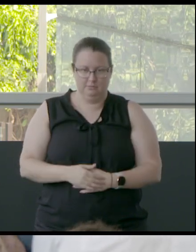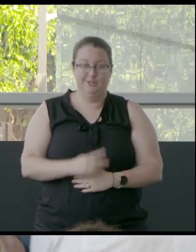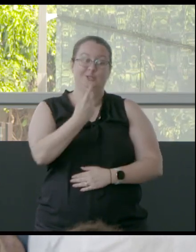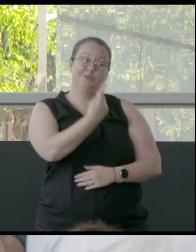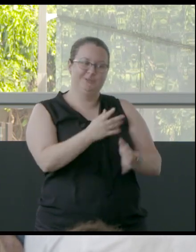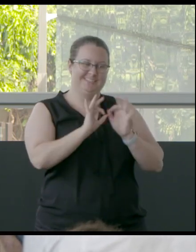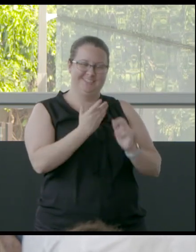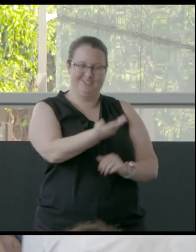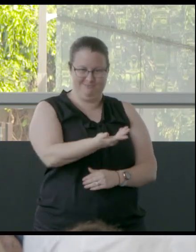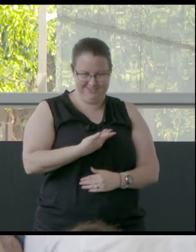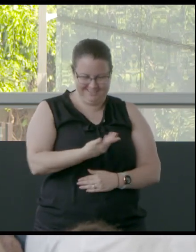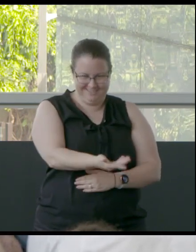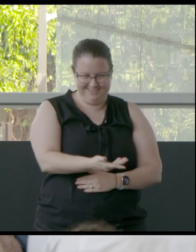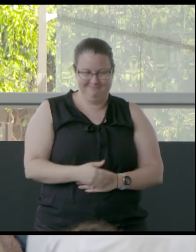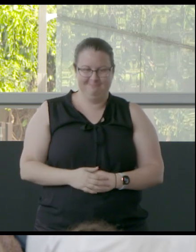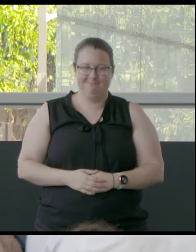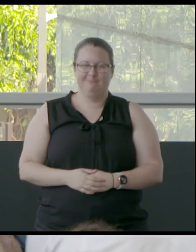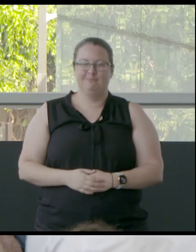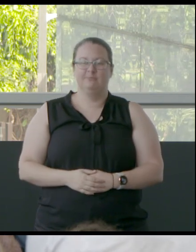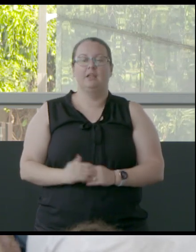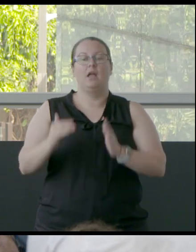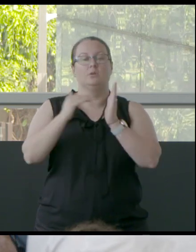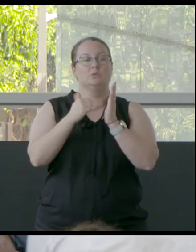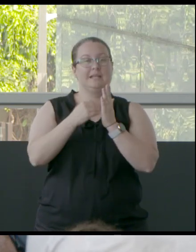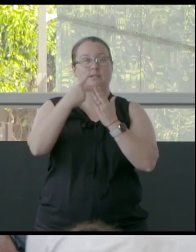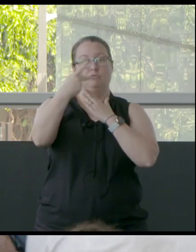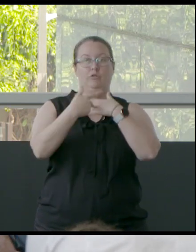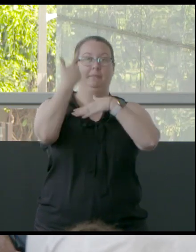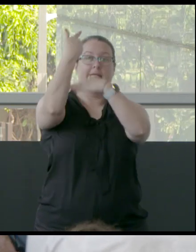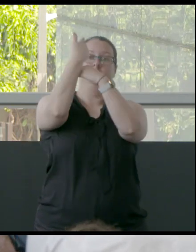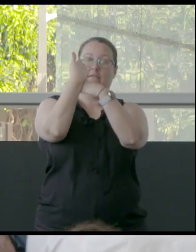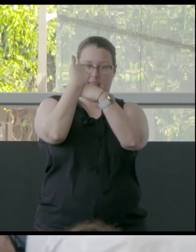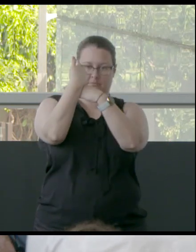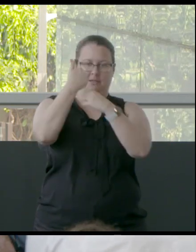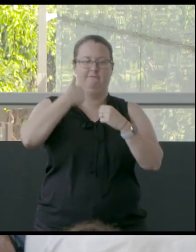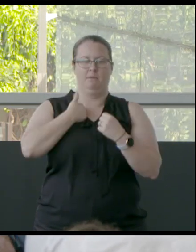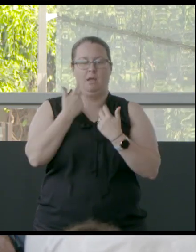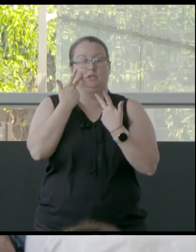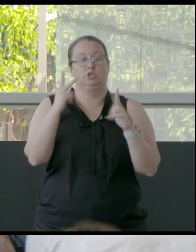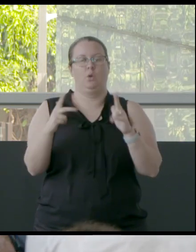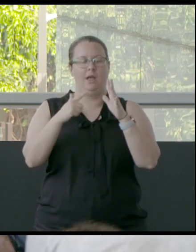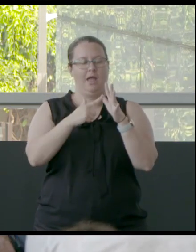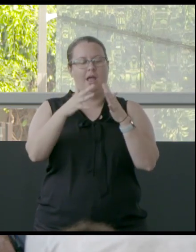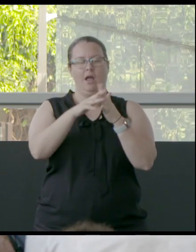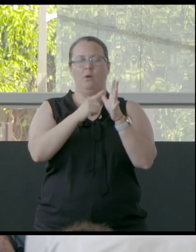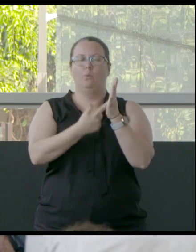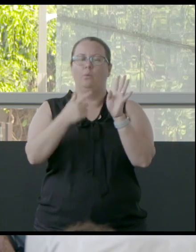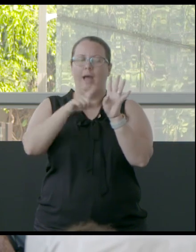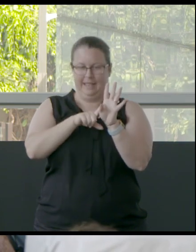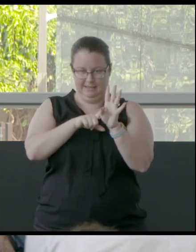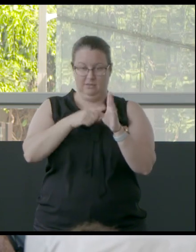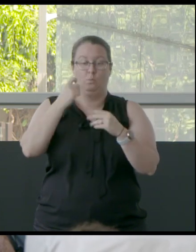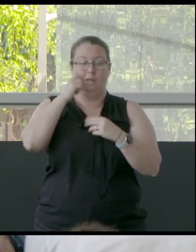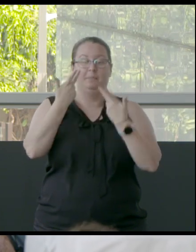two Auslan interpreters in fact. And today's program is being recorded for my show, Away, for broadcast in 2020.